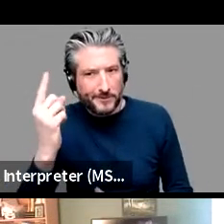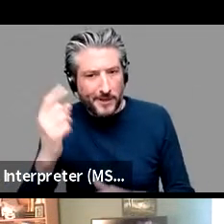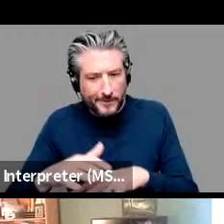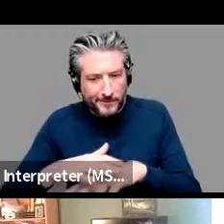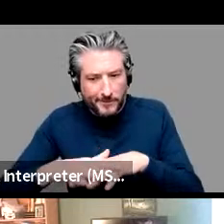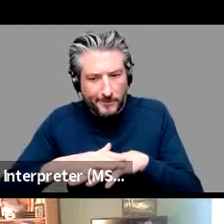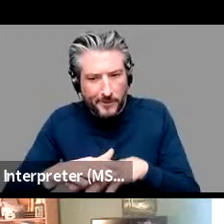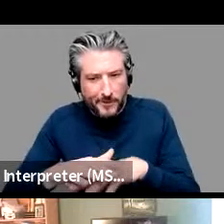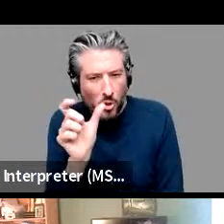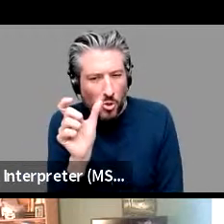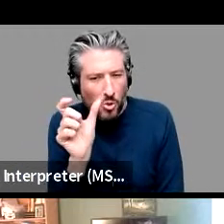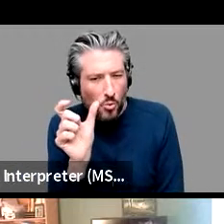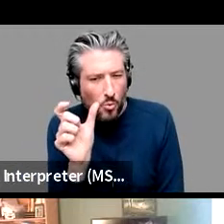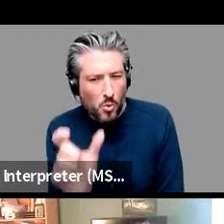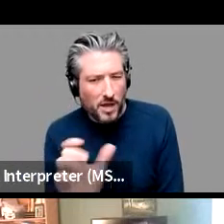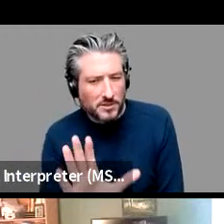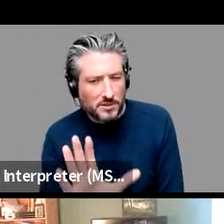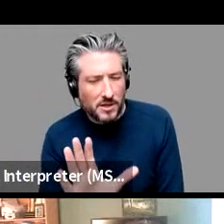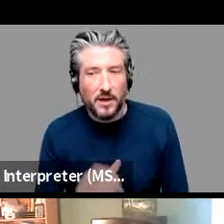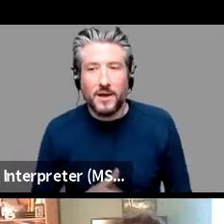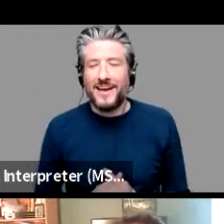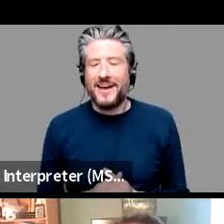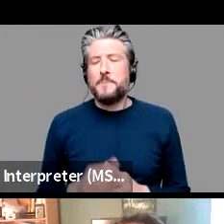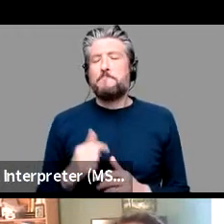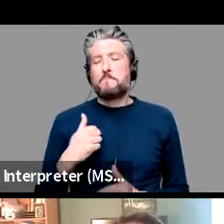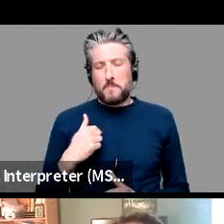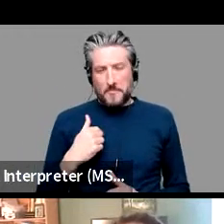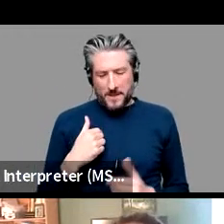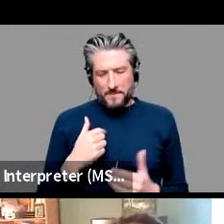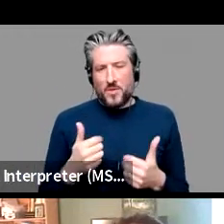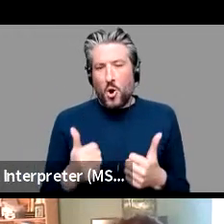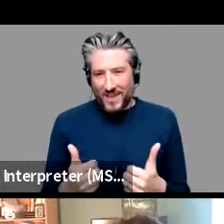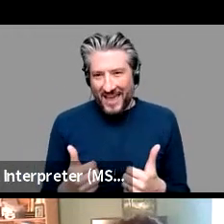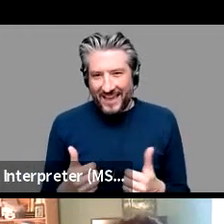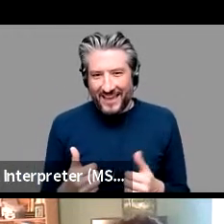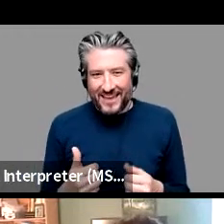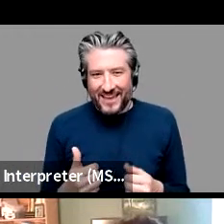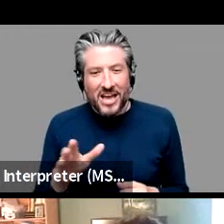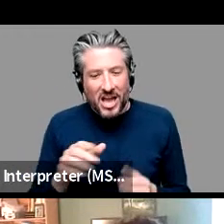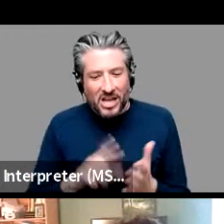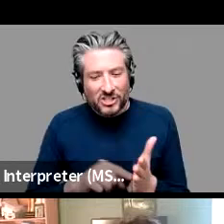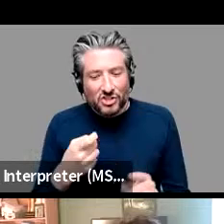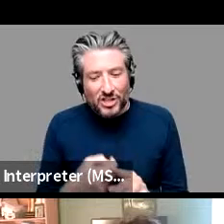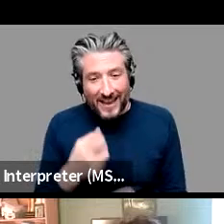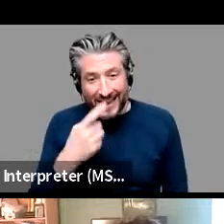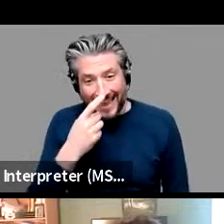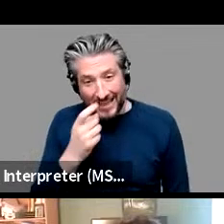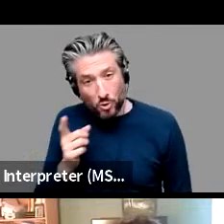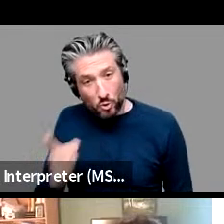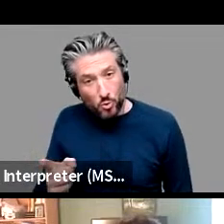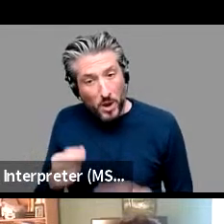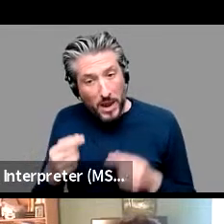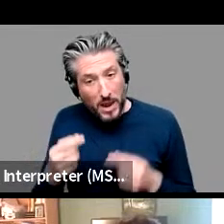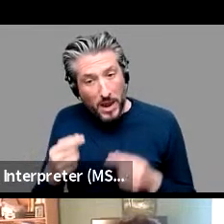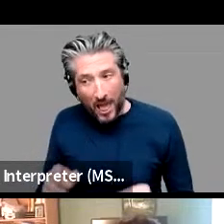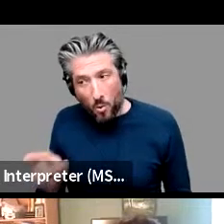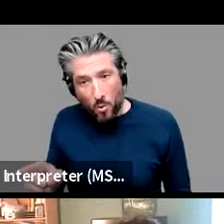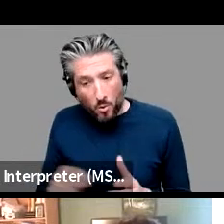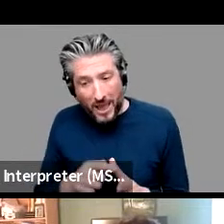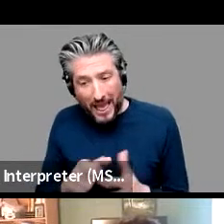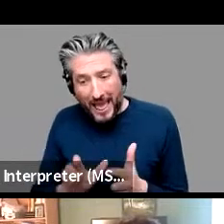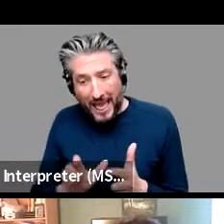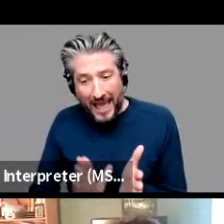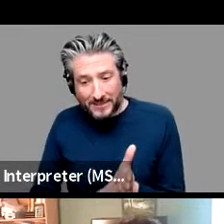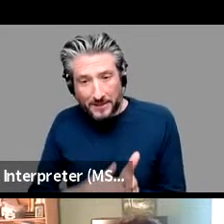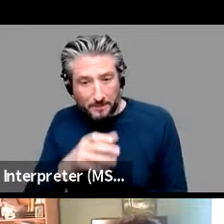okay i can um jack can you unmute um adnan because he knows the training and